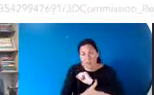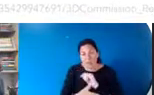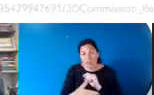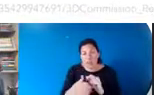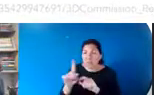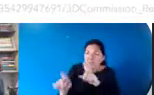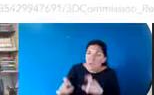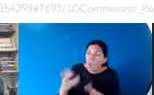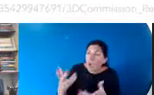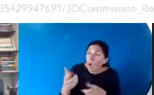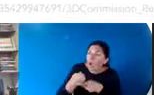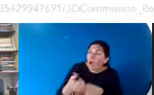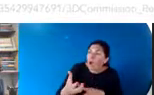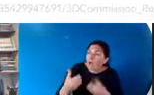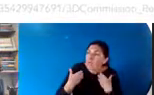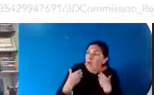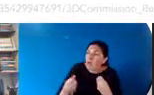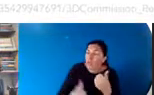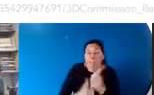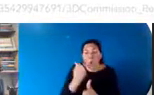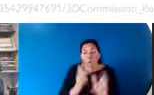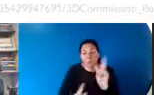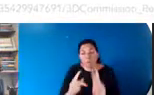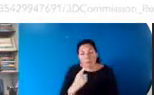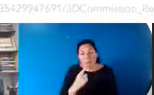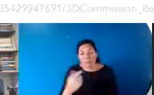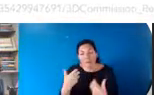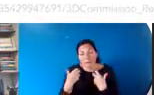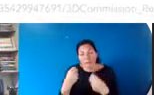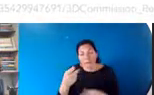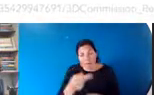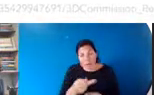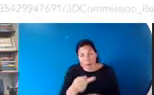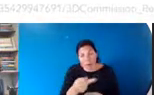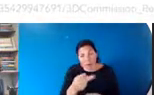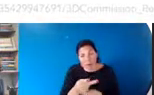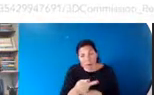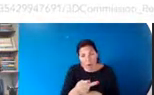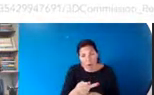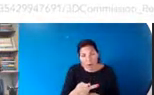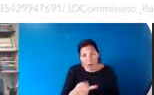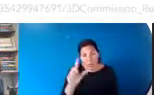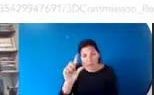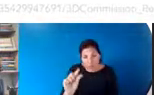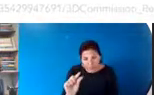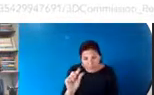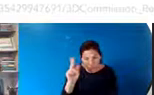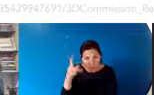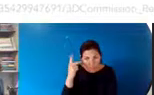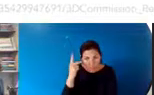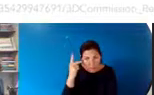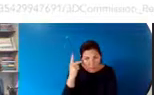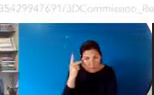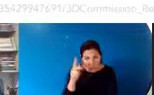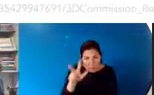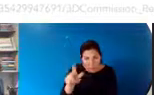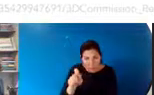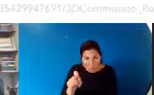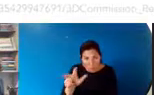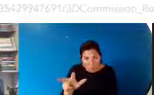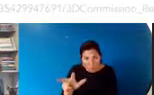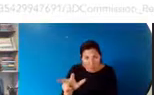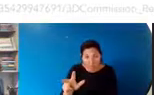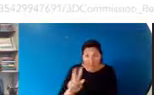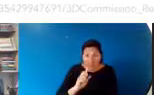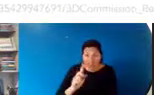people you see say health care. In fact, it's the smallest group of people who say politics is what causes health. I would actually invert that.